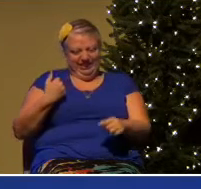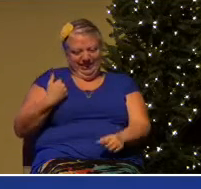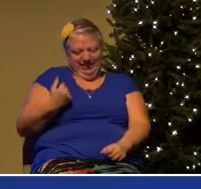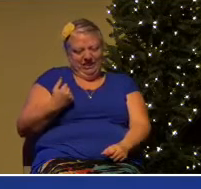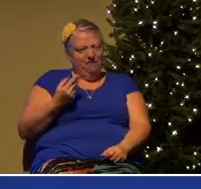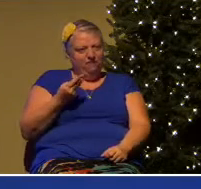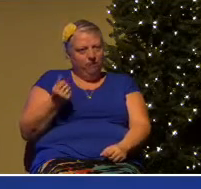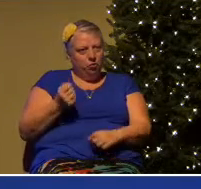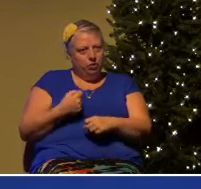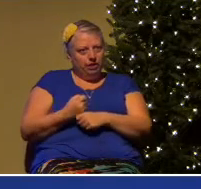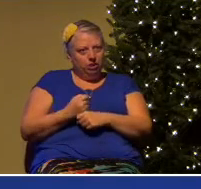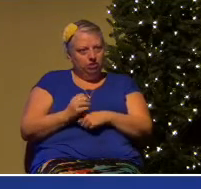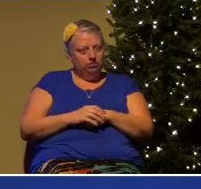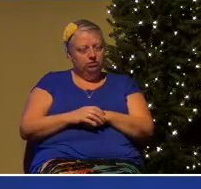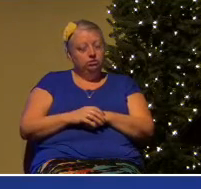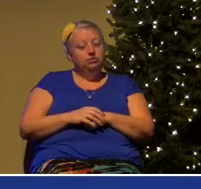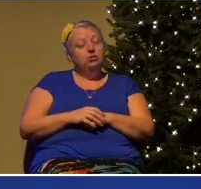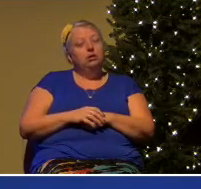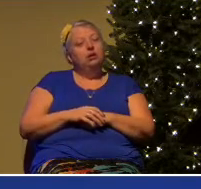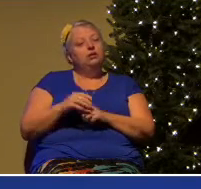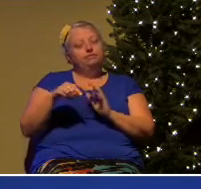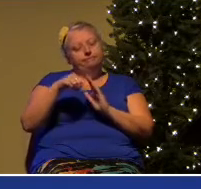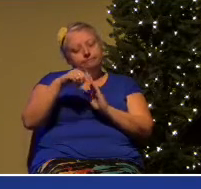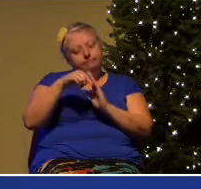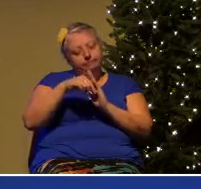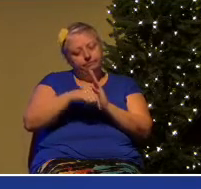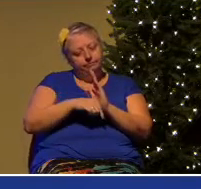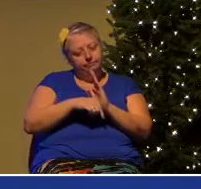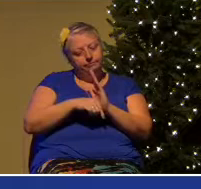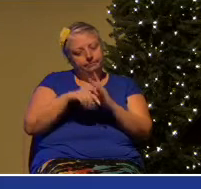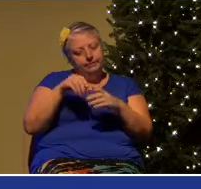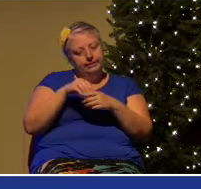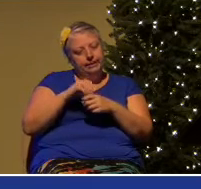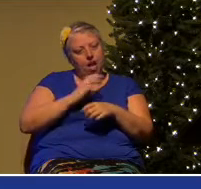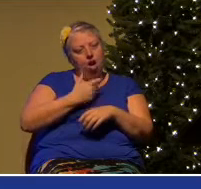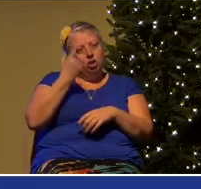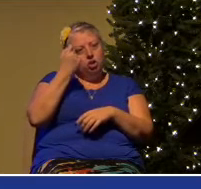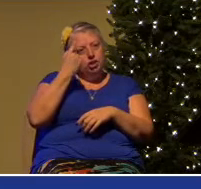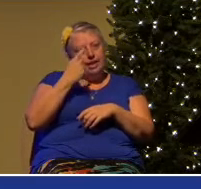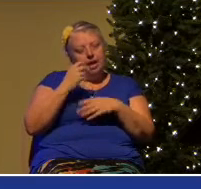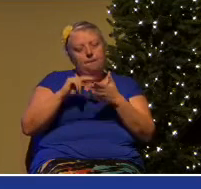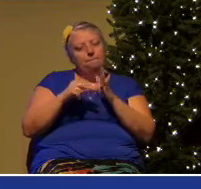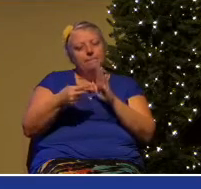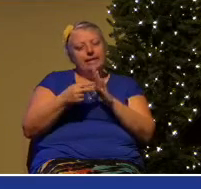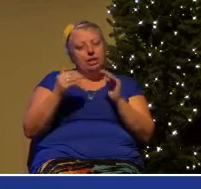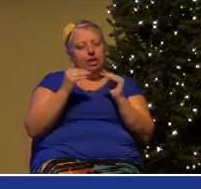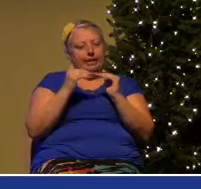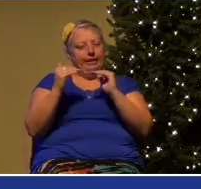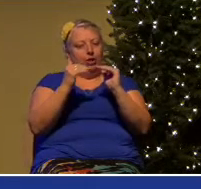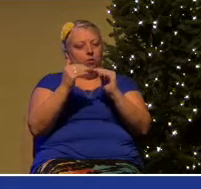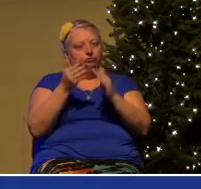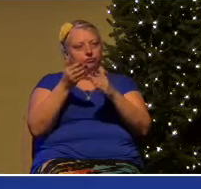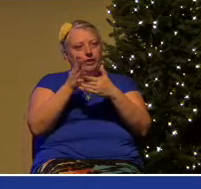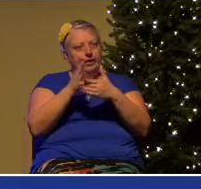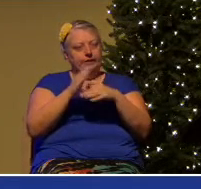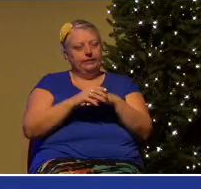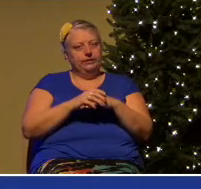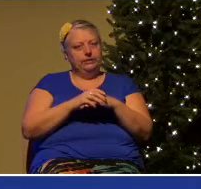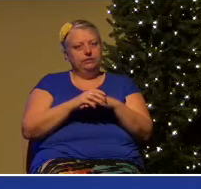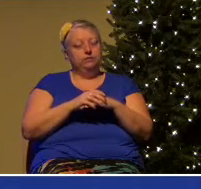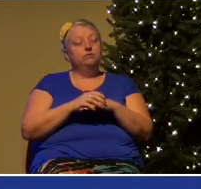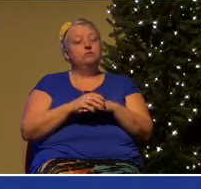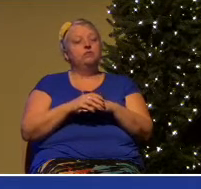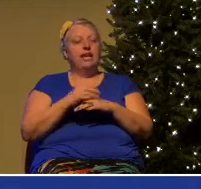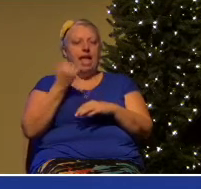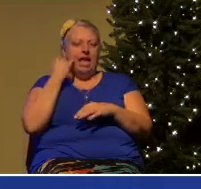in our understanding of equal rights. Whenever you listen to the motivation